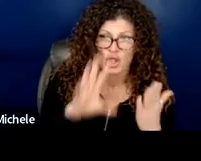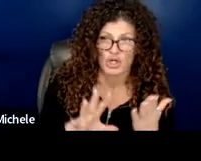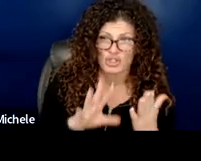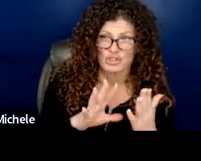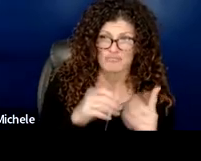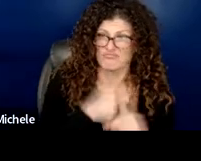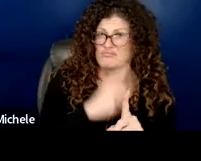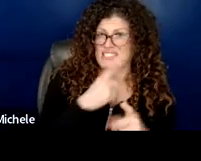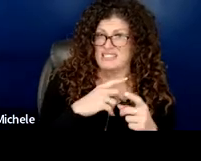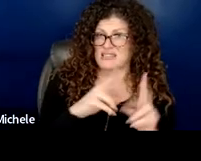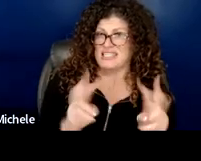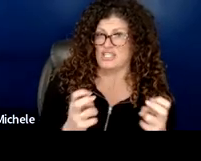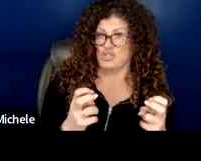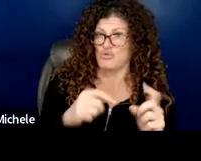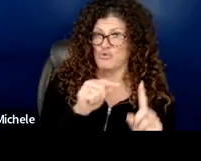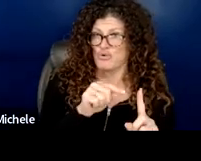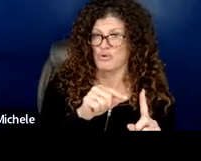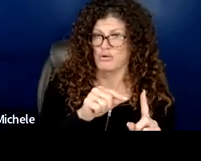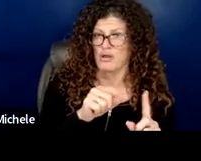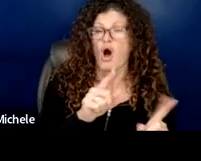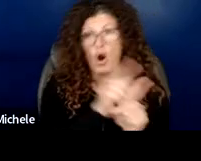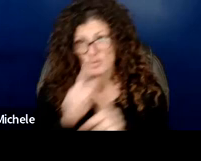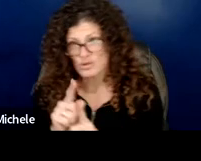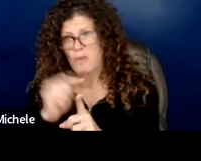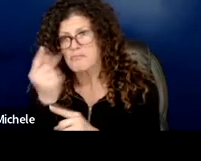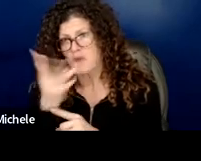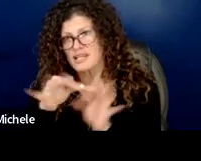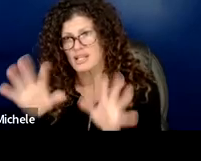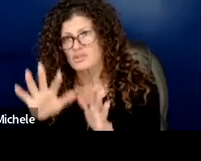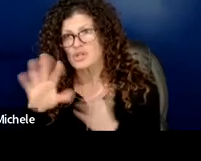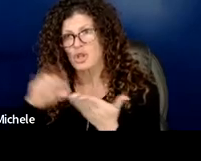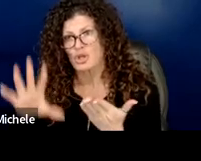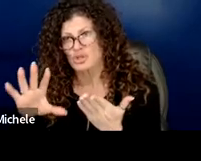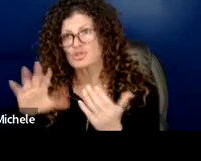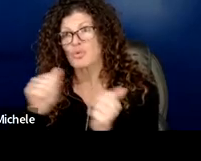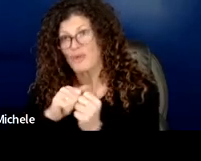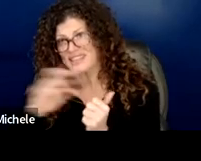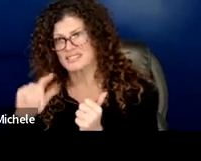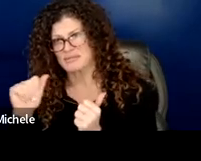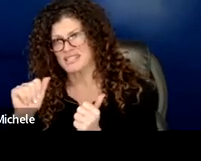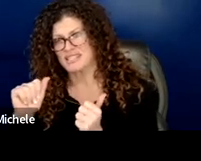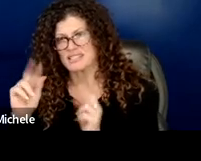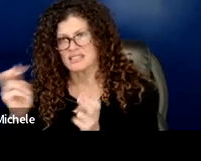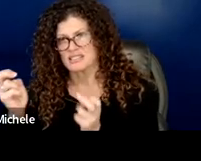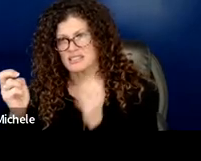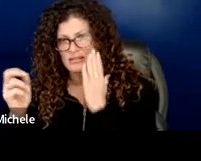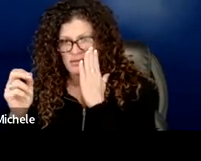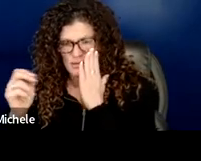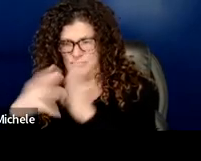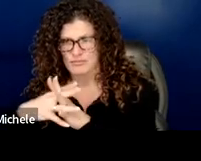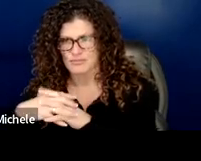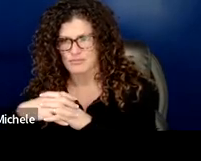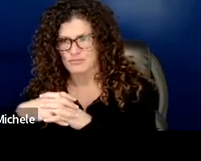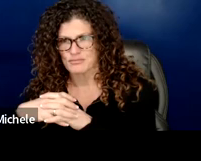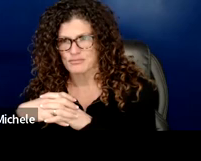and then those multilingual learners who also have uh disabilities okay so